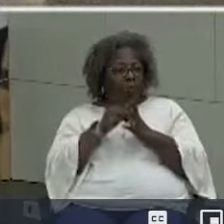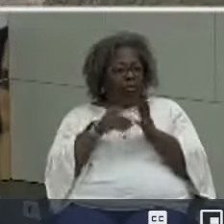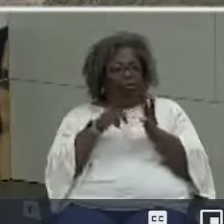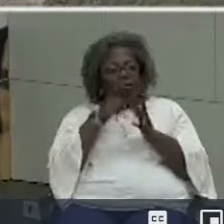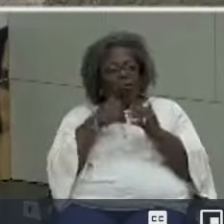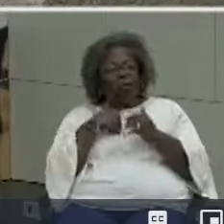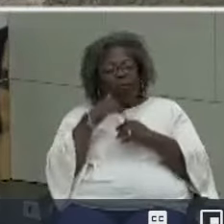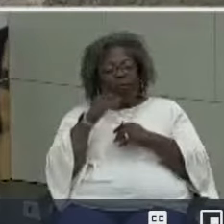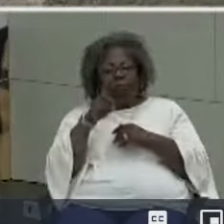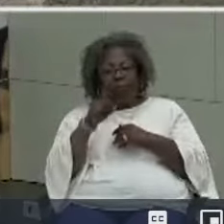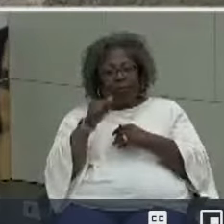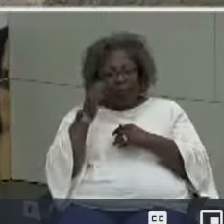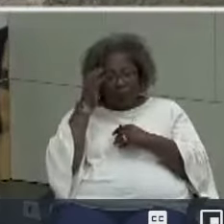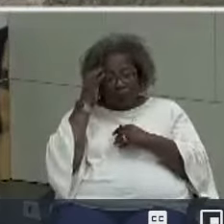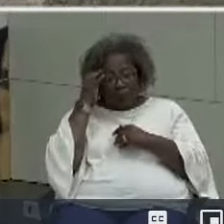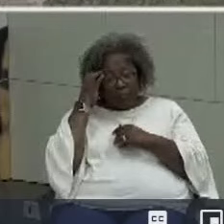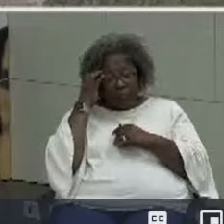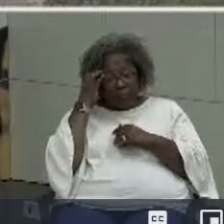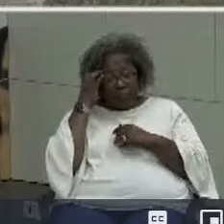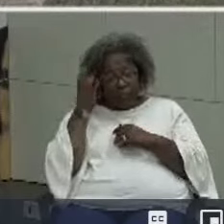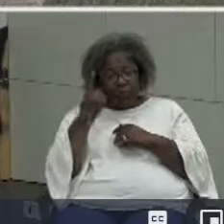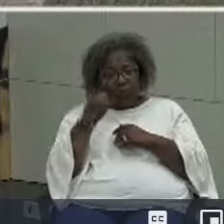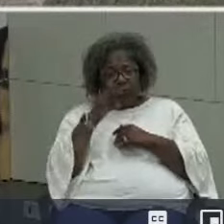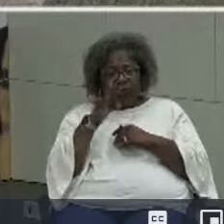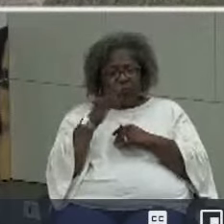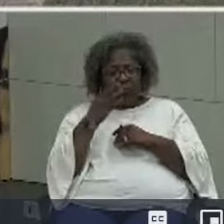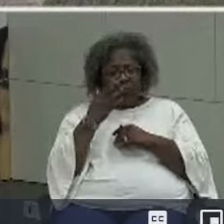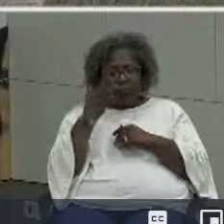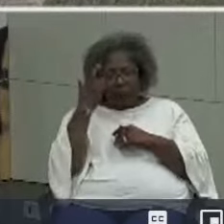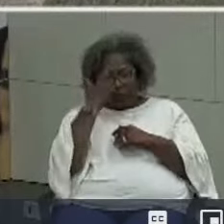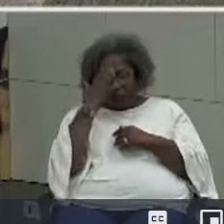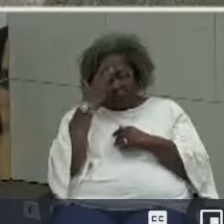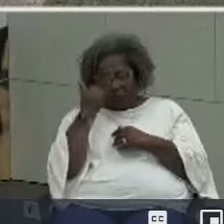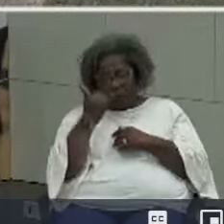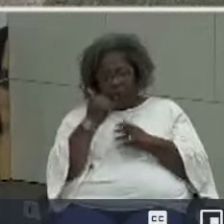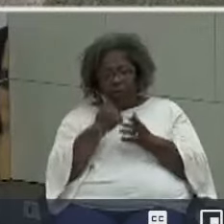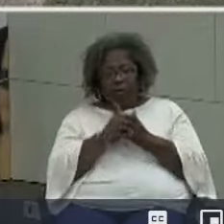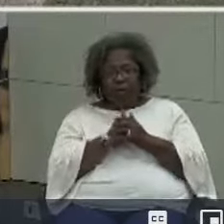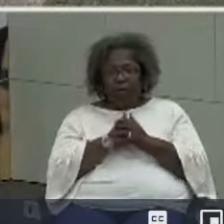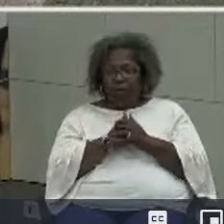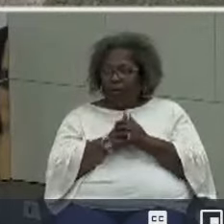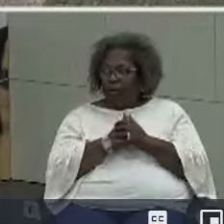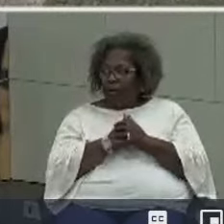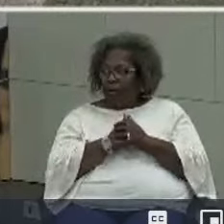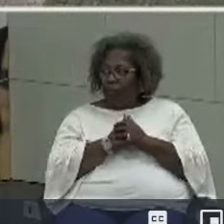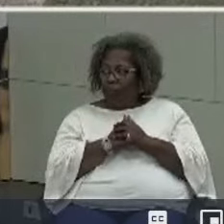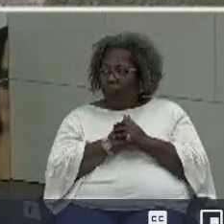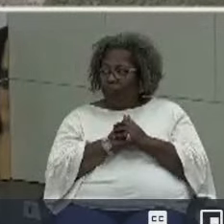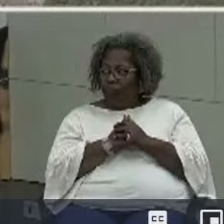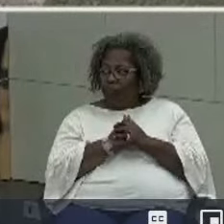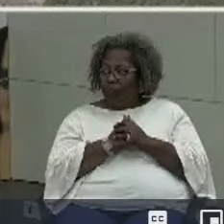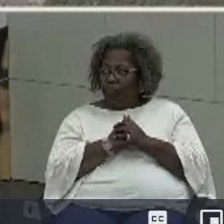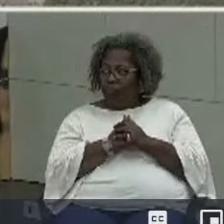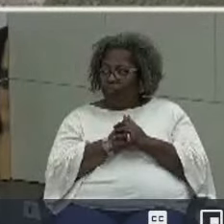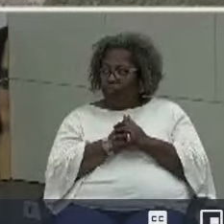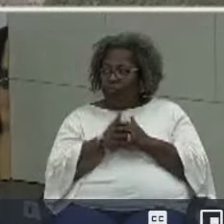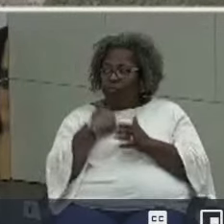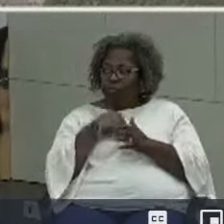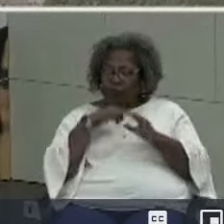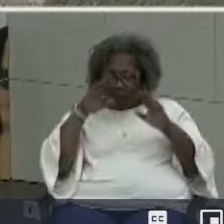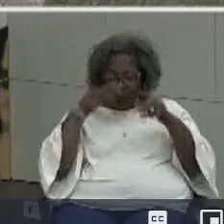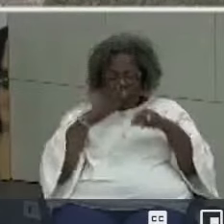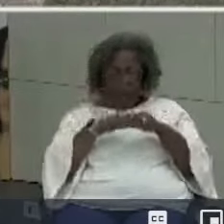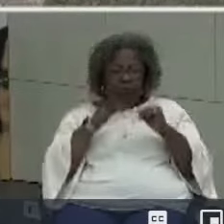disabilities one of the one of the reasons why we're going to focus on